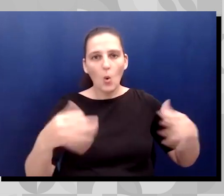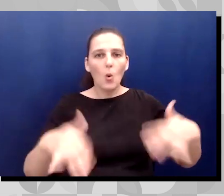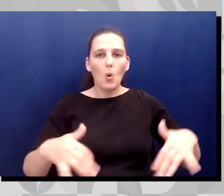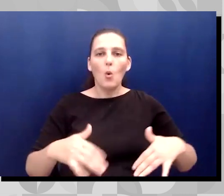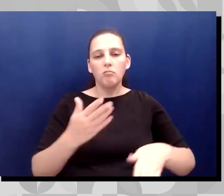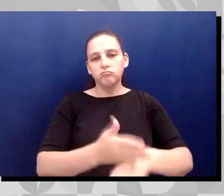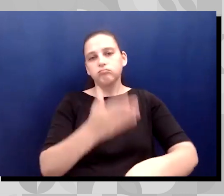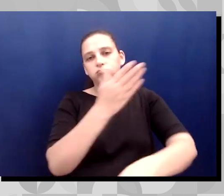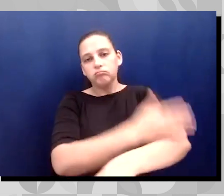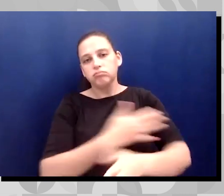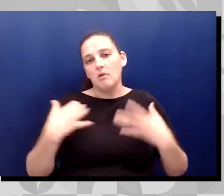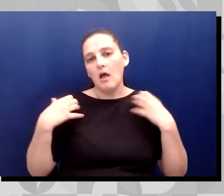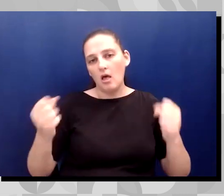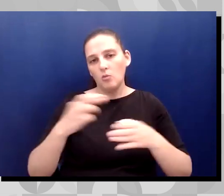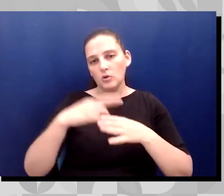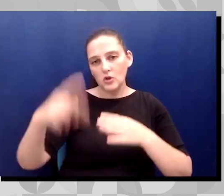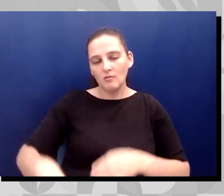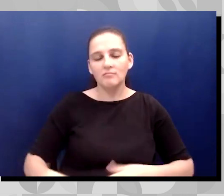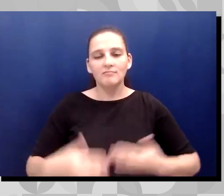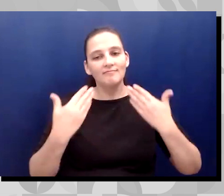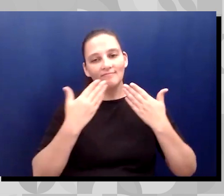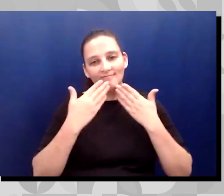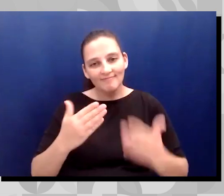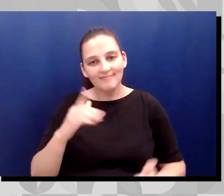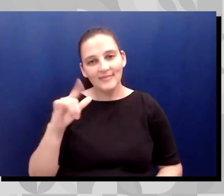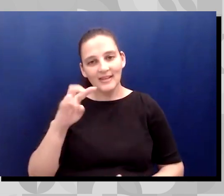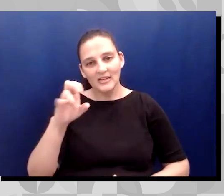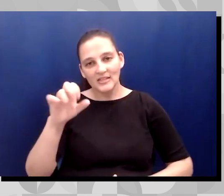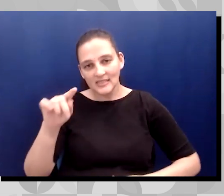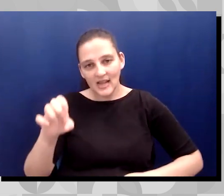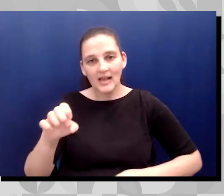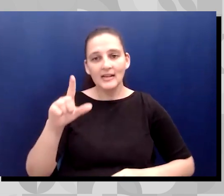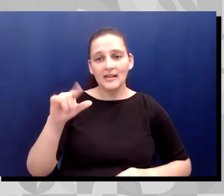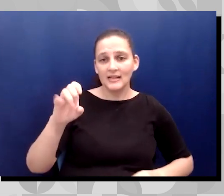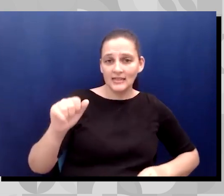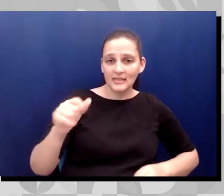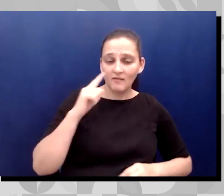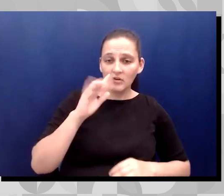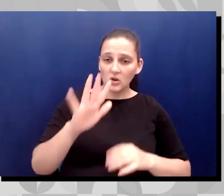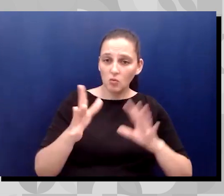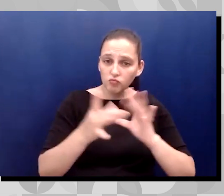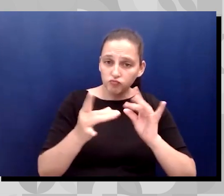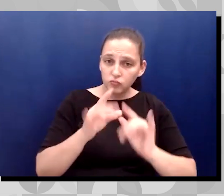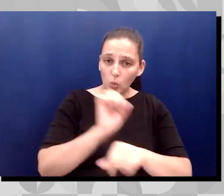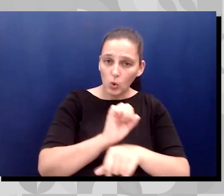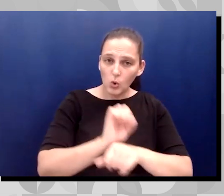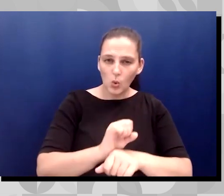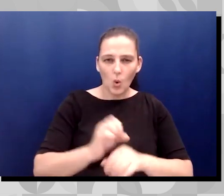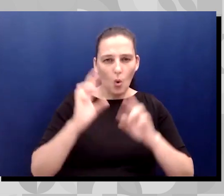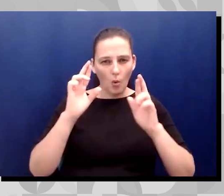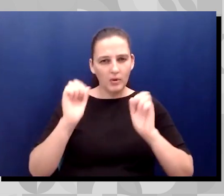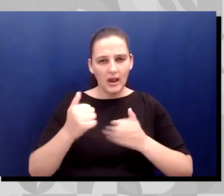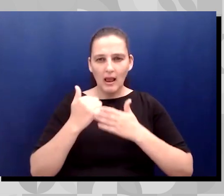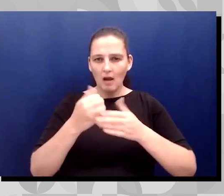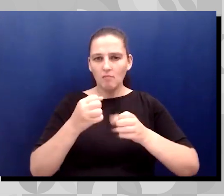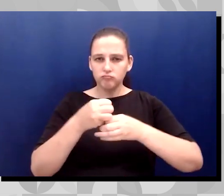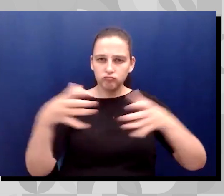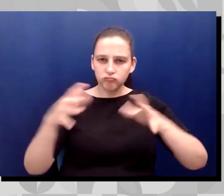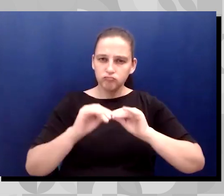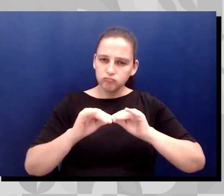So, so thank you, Lisa and Lisa for that, for that work. And we hope that we can scale it throughout the country, as you mentioned.